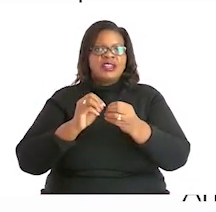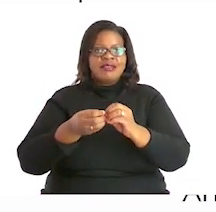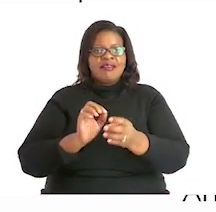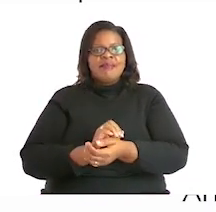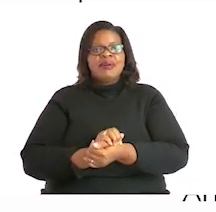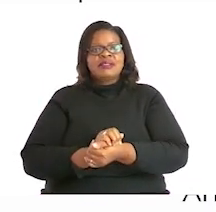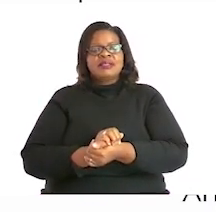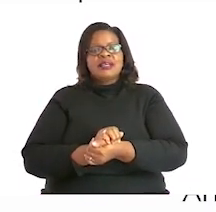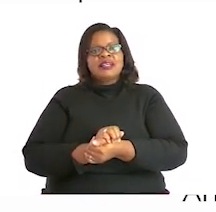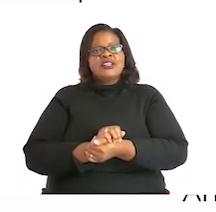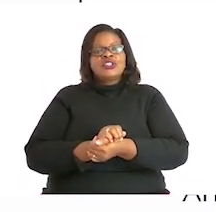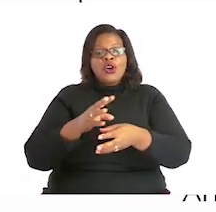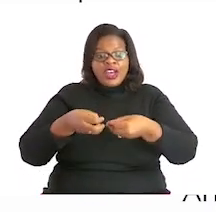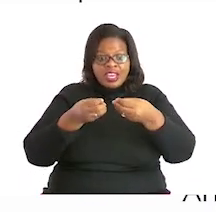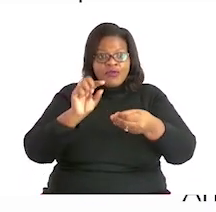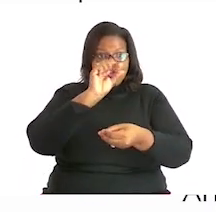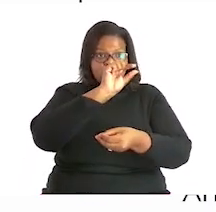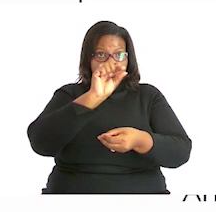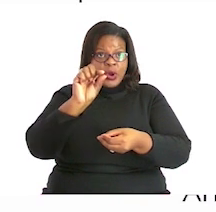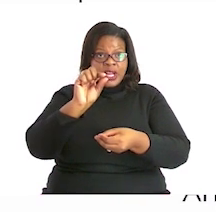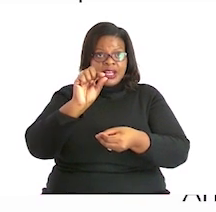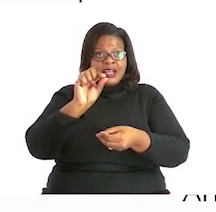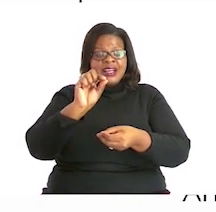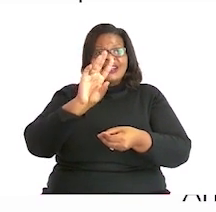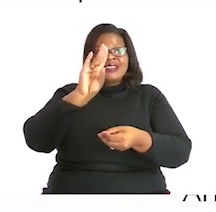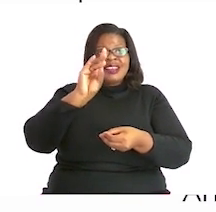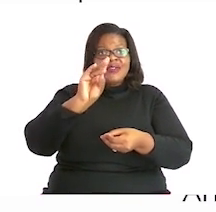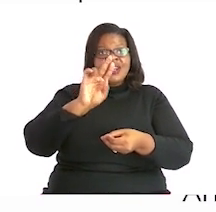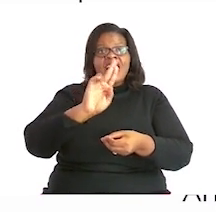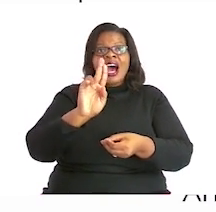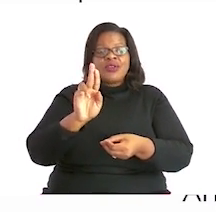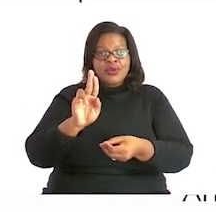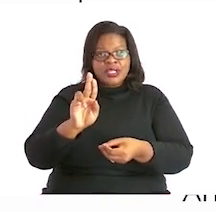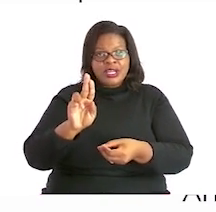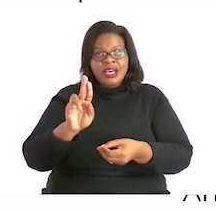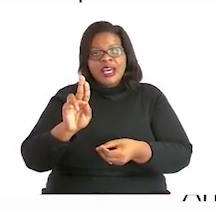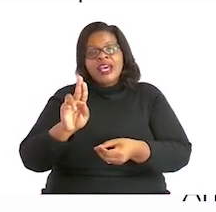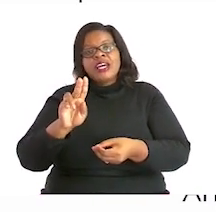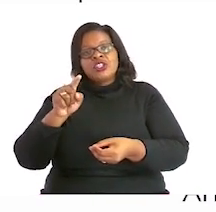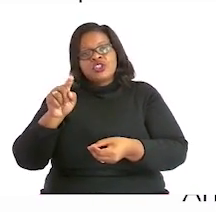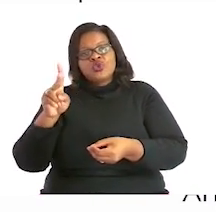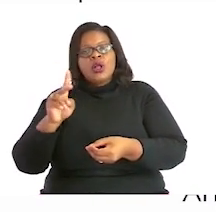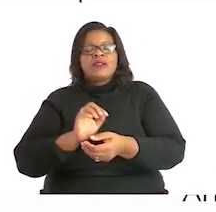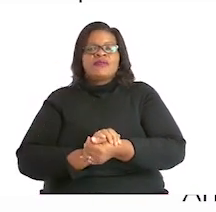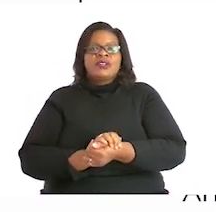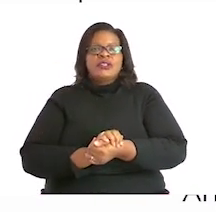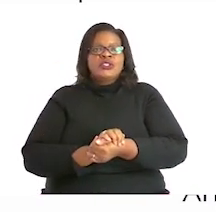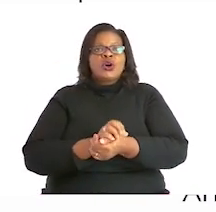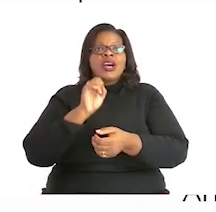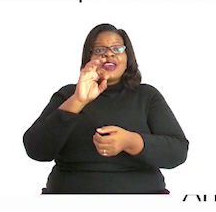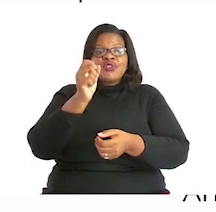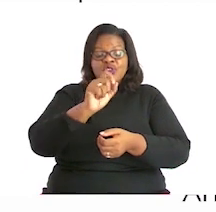seven hundred and twelve, and they want me to write it in digits. Now, when we write numbers